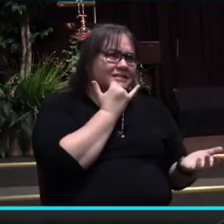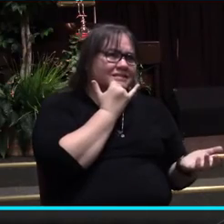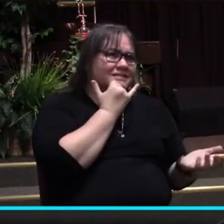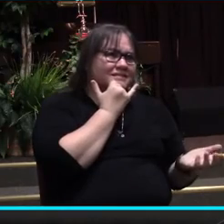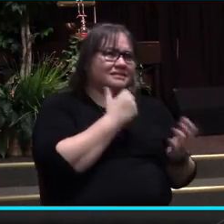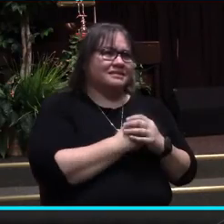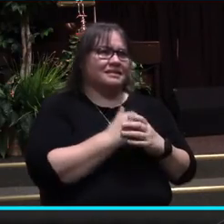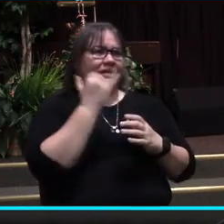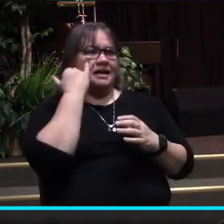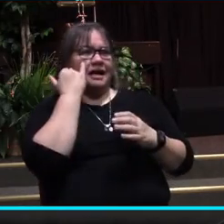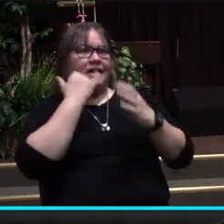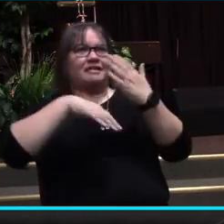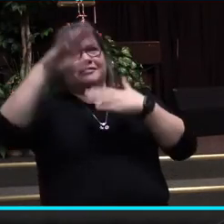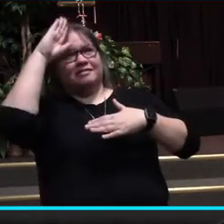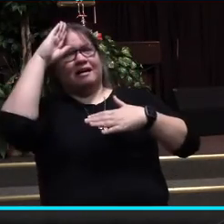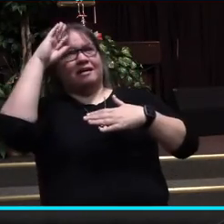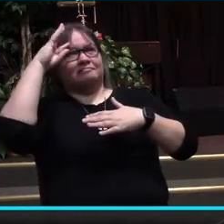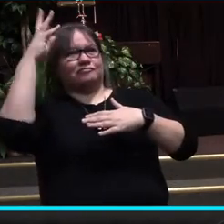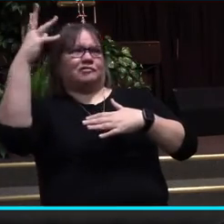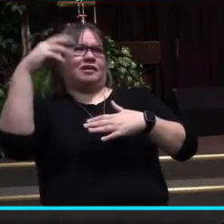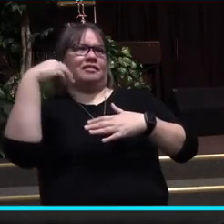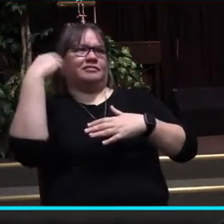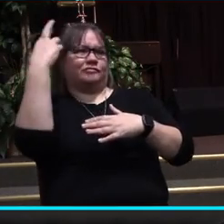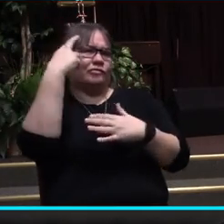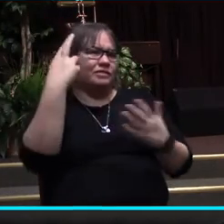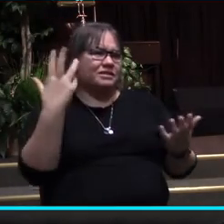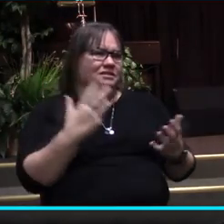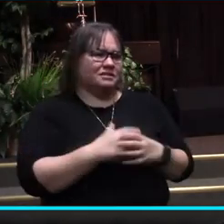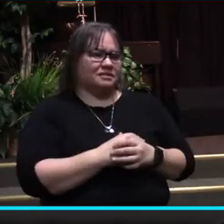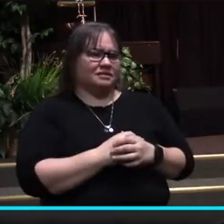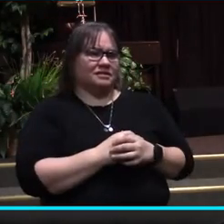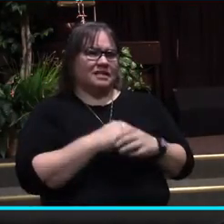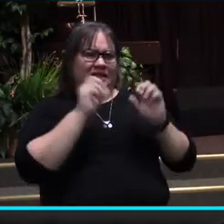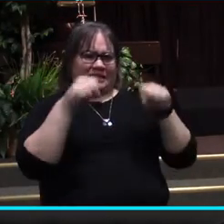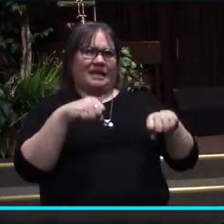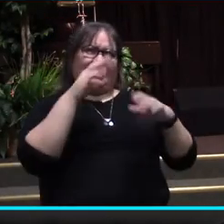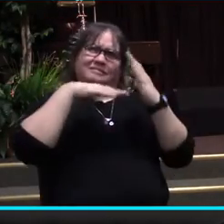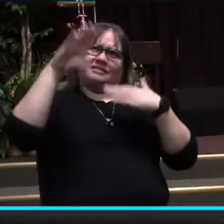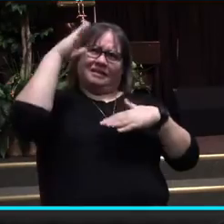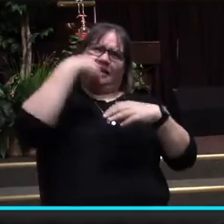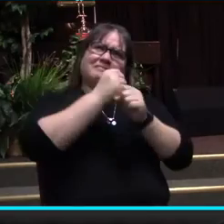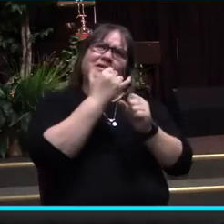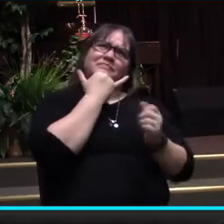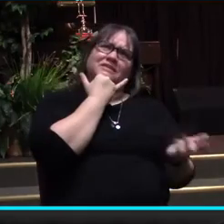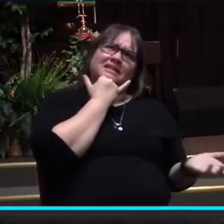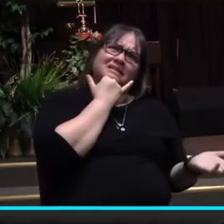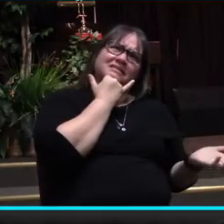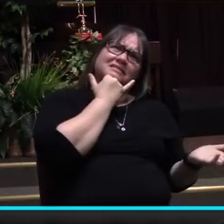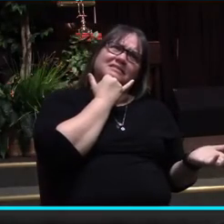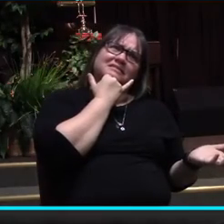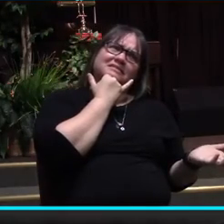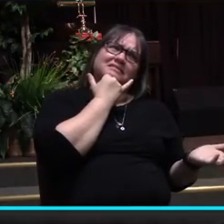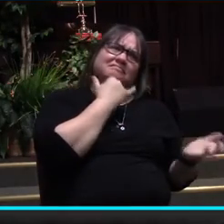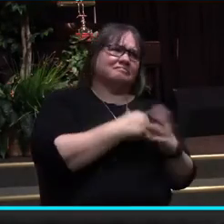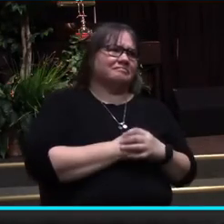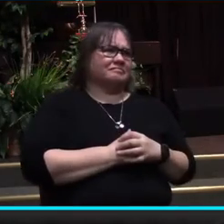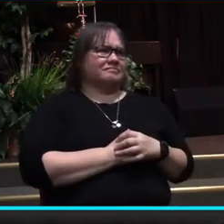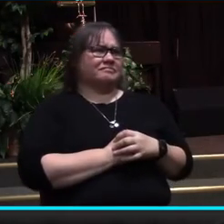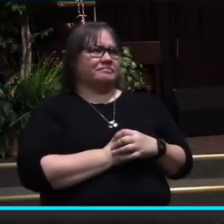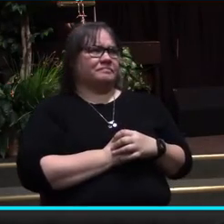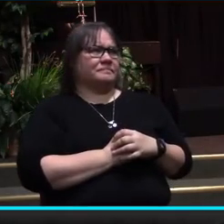God has created us for a purpose, can He make mistakes? Can in doing this?